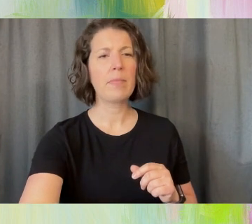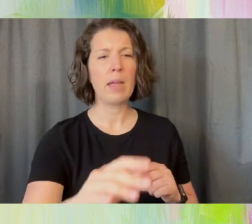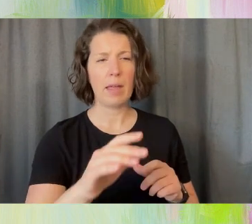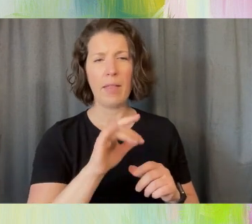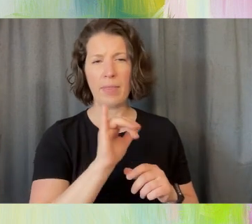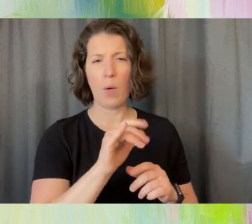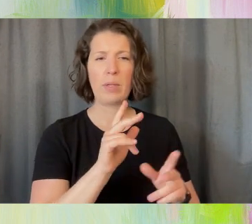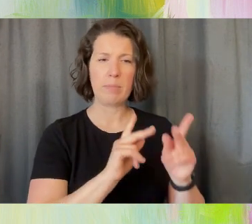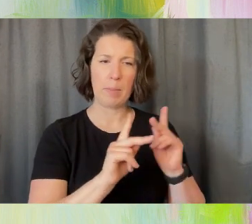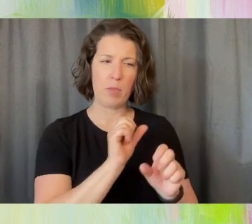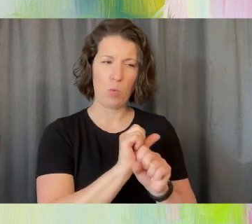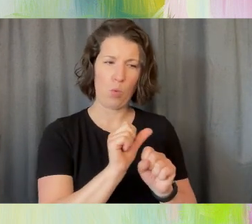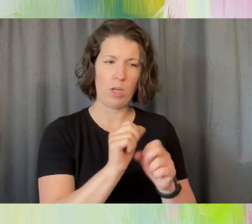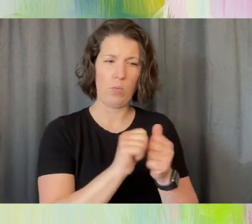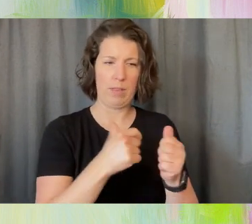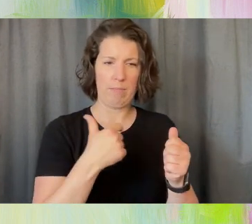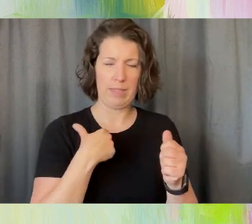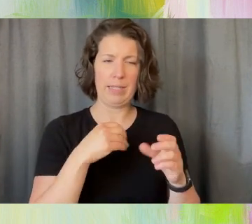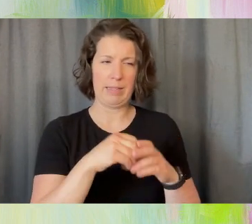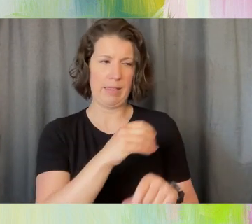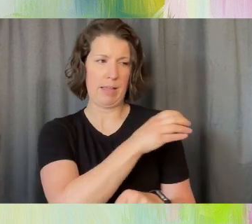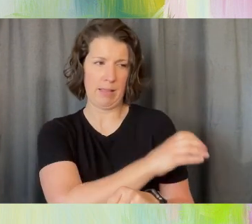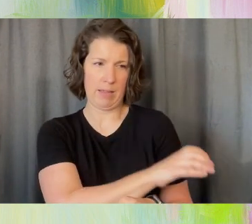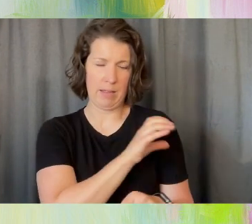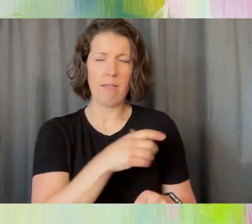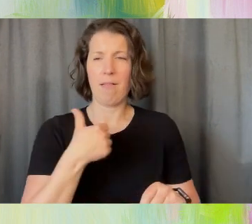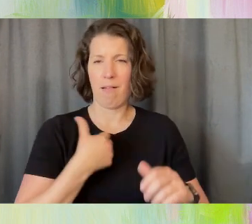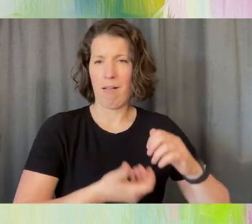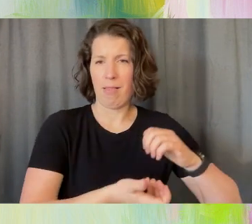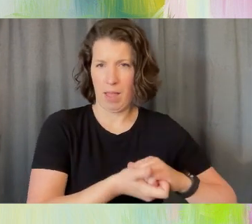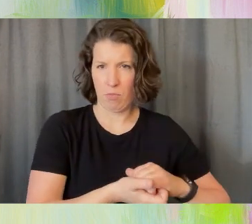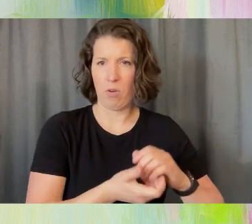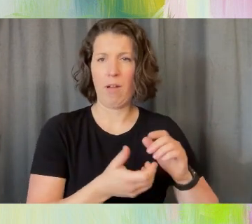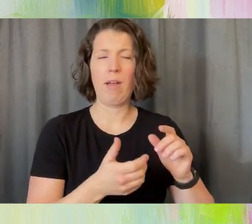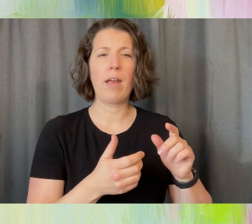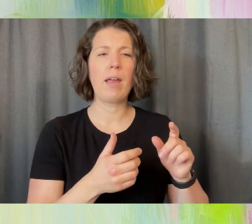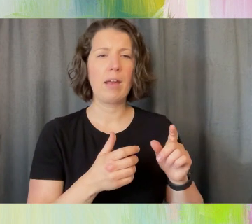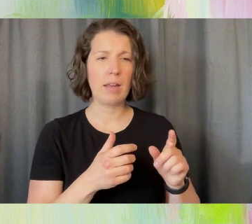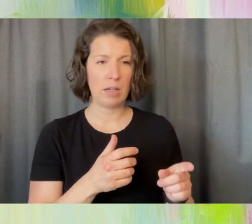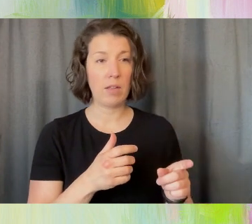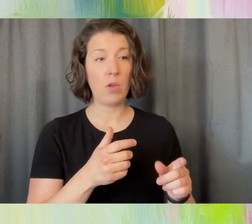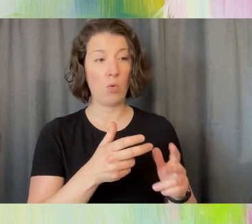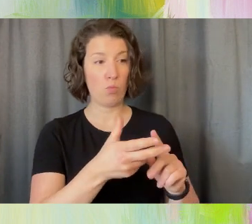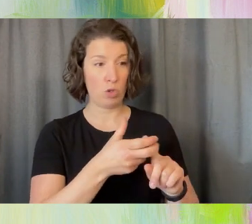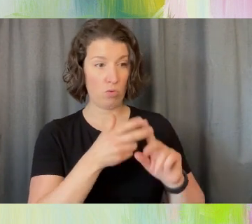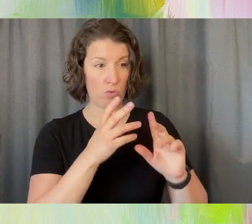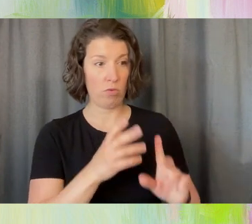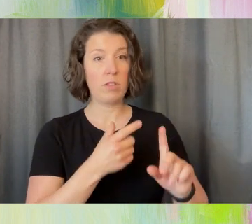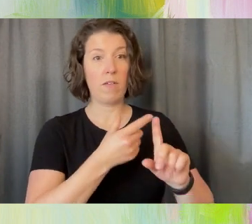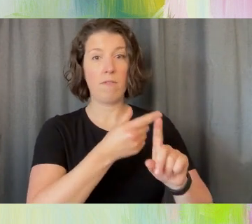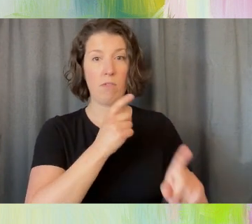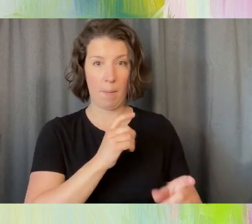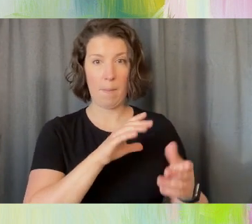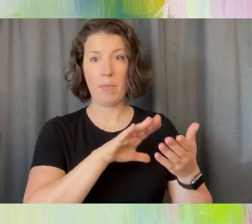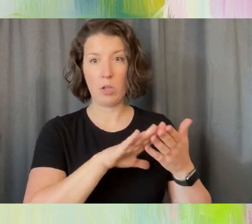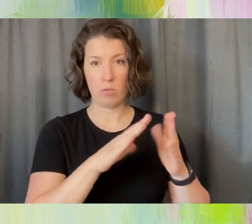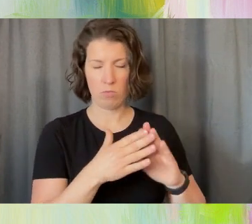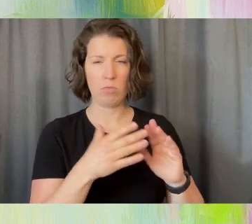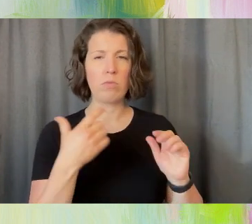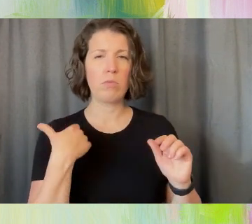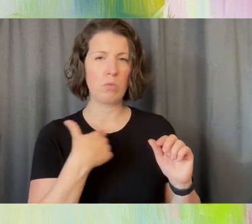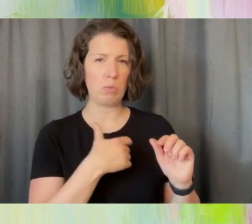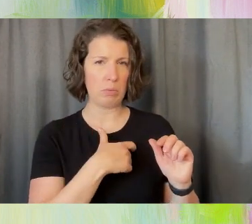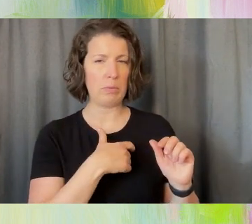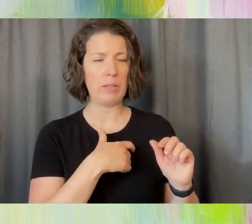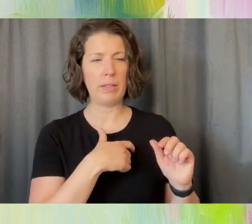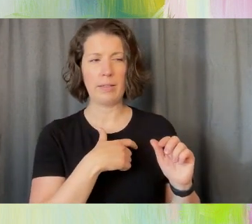collaborate with because they were recruiters that were from the community. We needed help. is a very, very